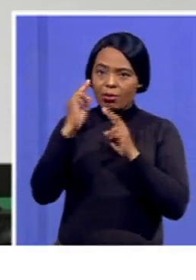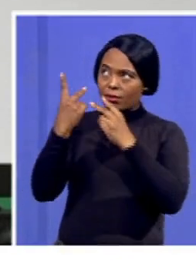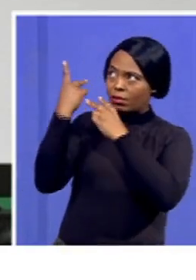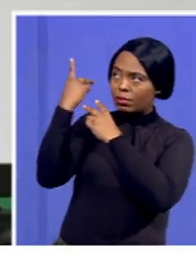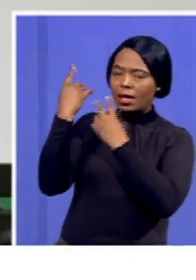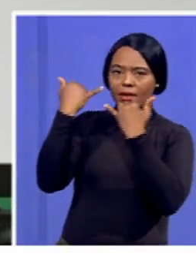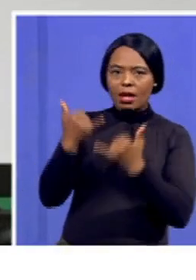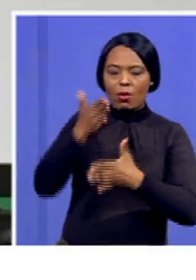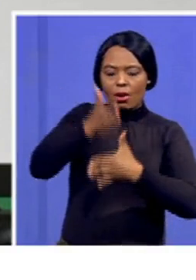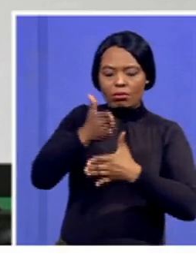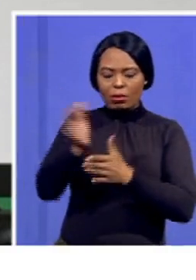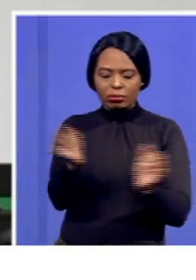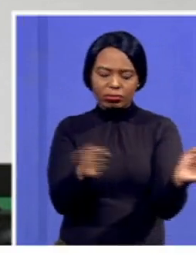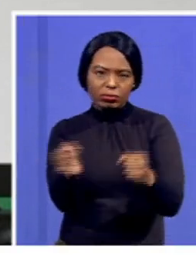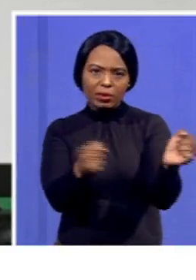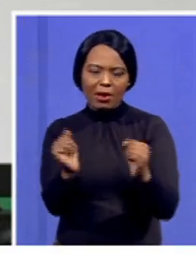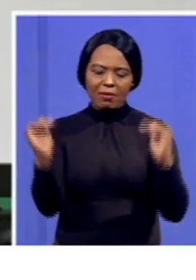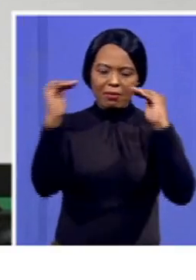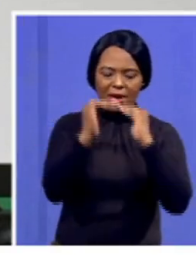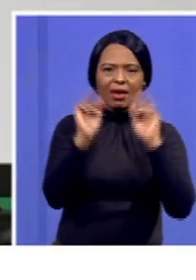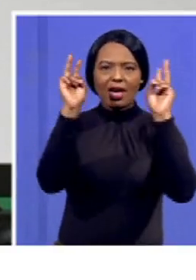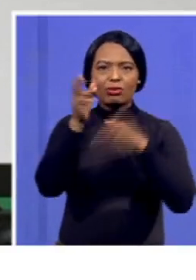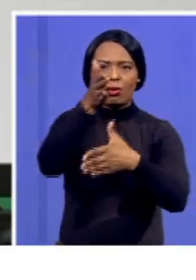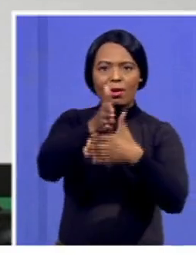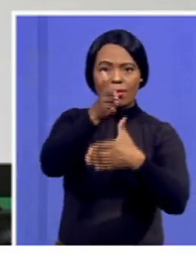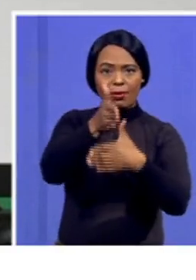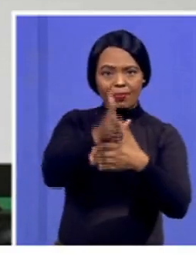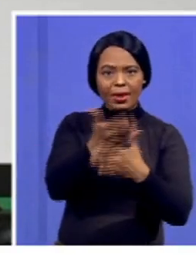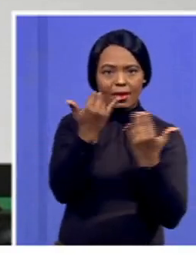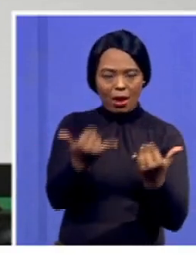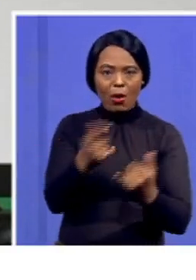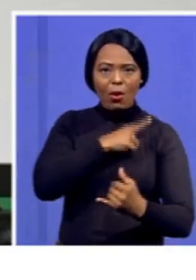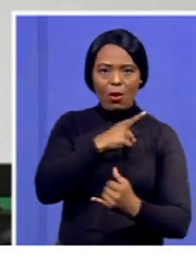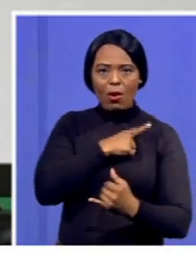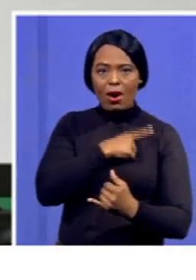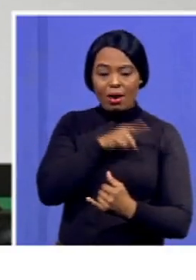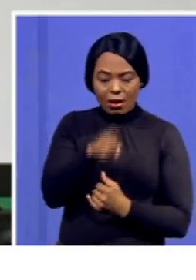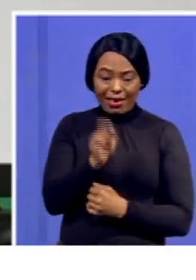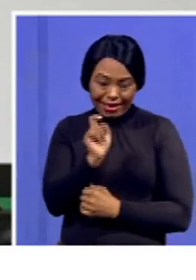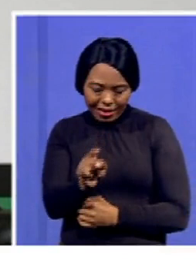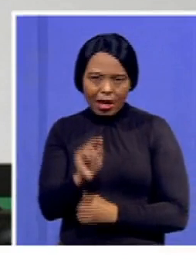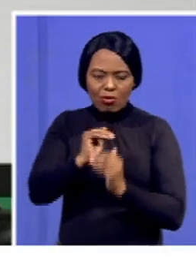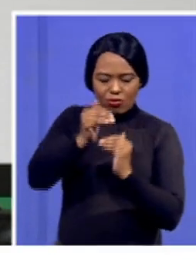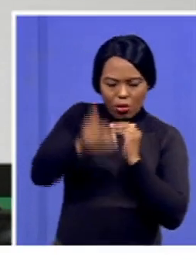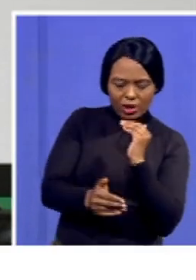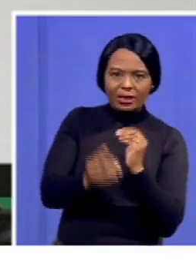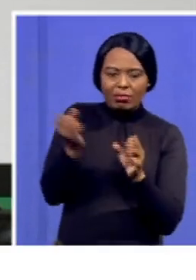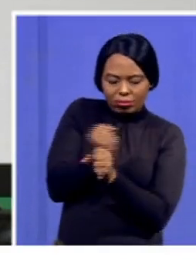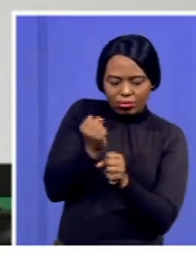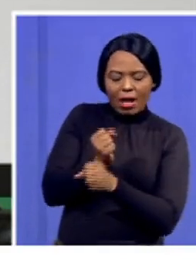on employment programs and fair in terms of labour, where we are reflecting that there must consistently be a protection of labour